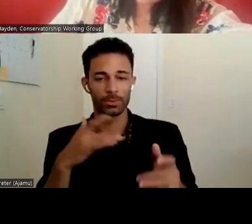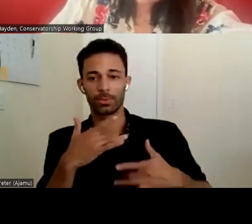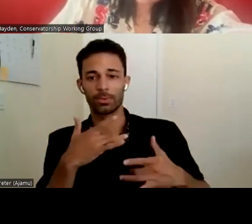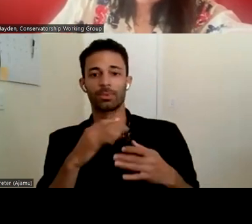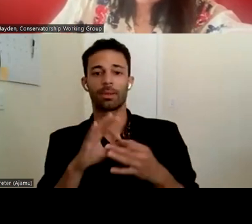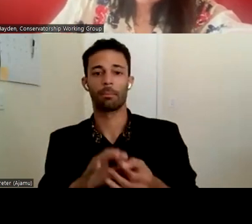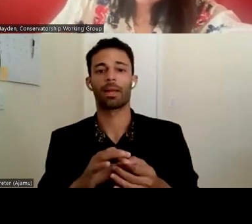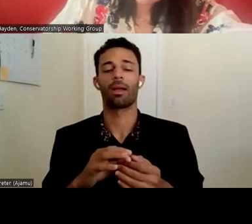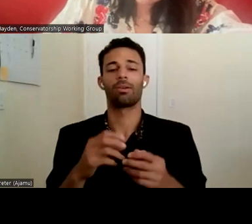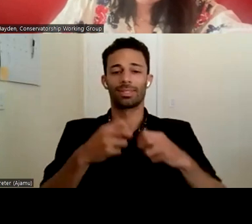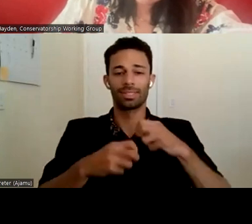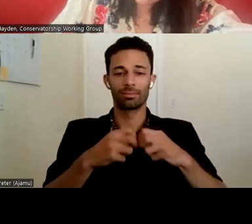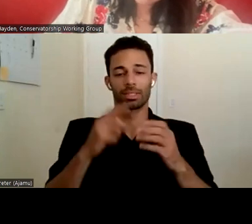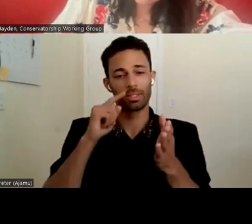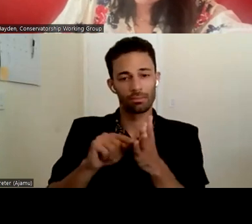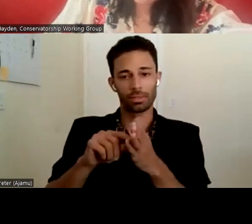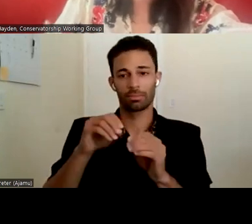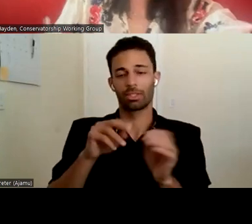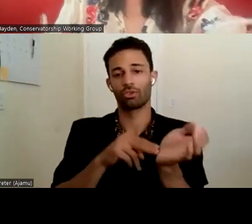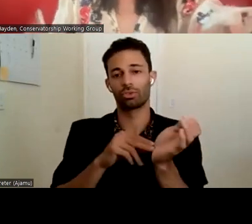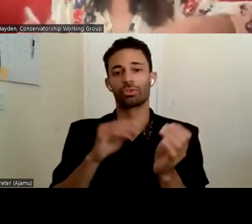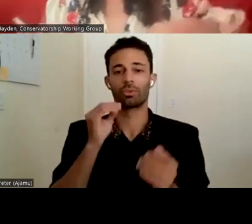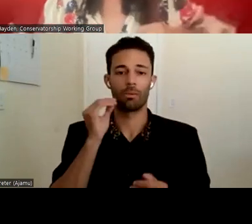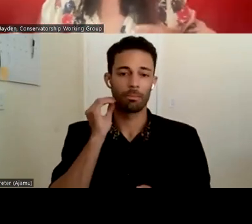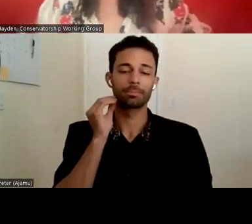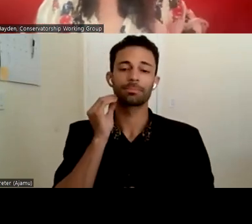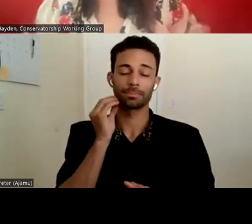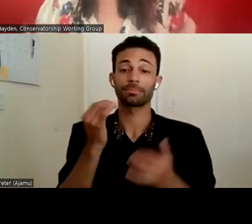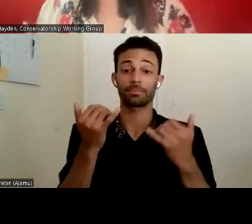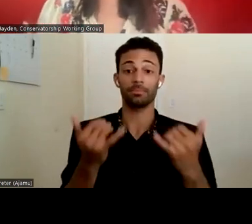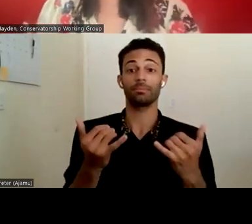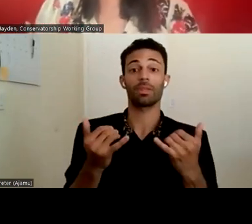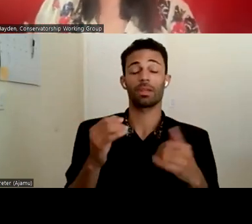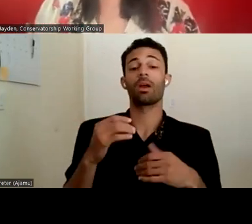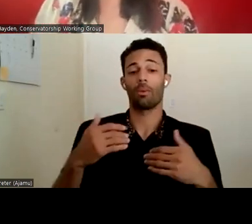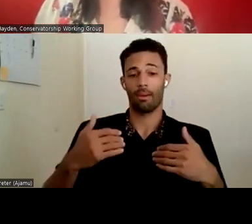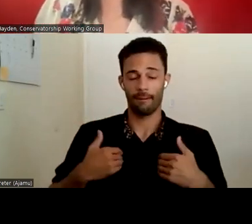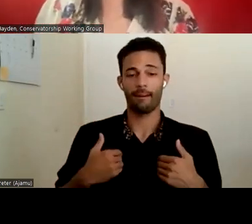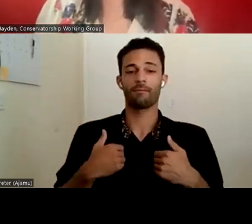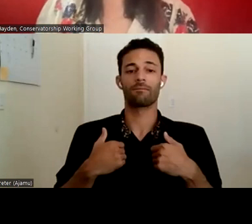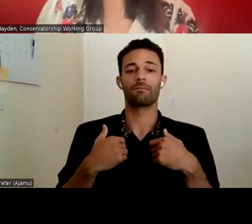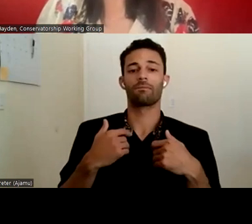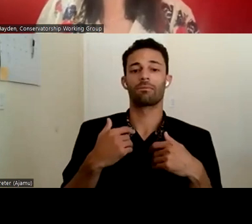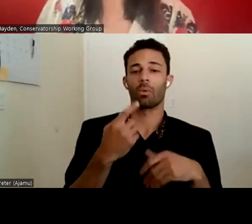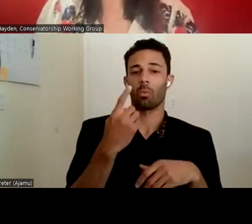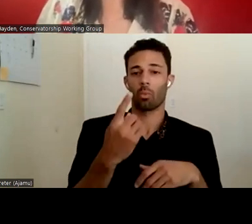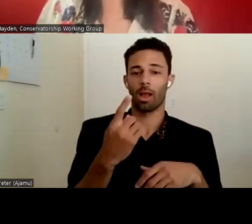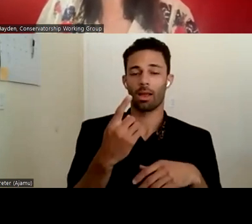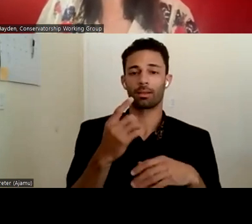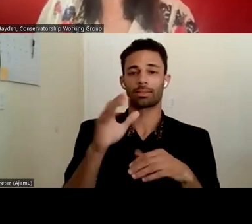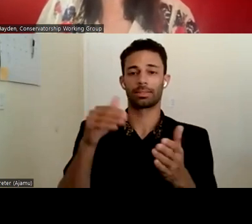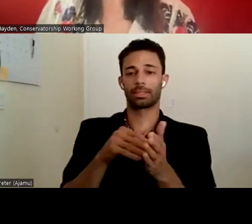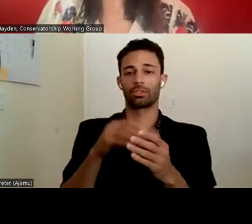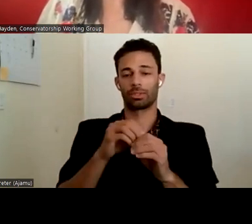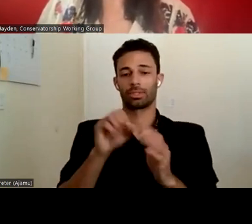of investigating in nursing homes. Um, we do now have at least one, um, forensic center in the state that specifically is